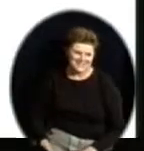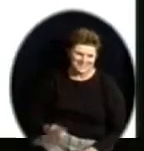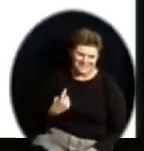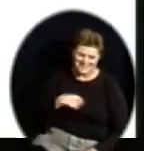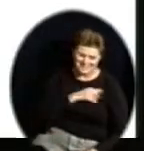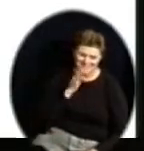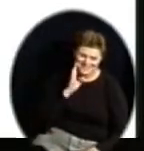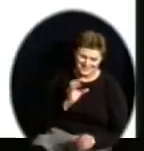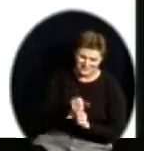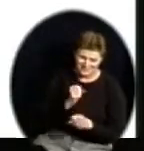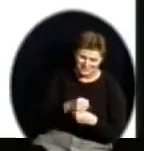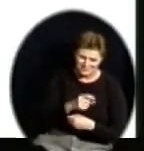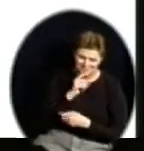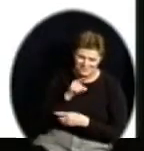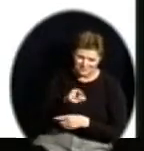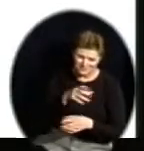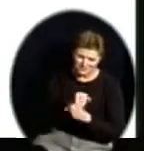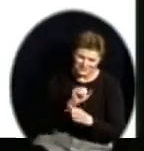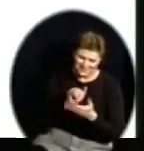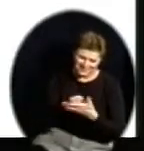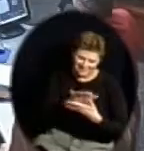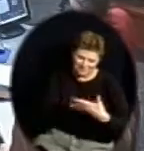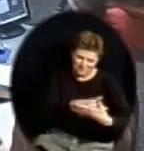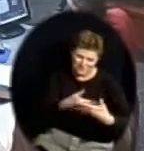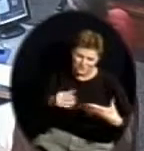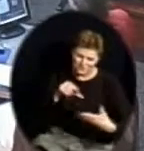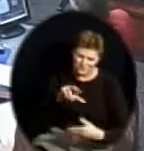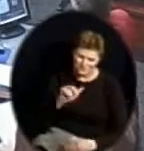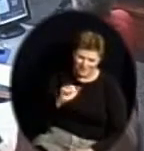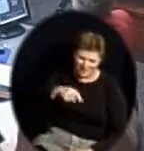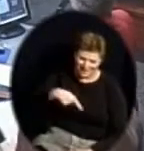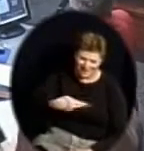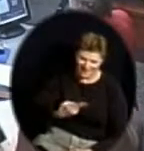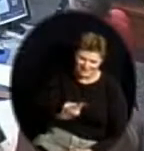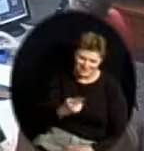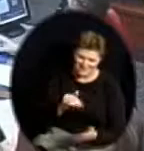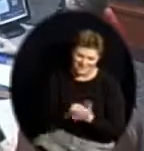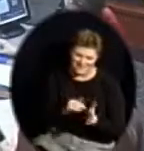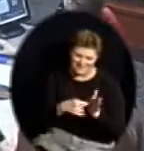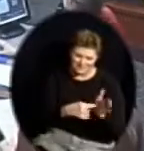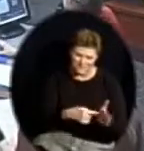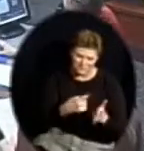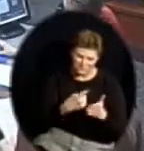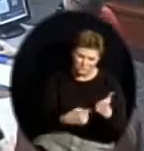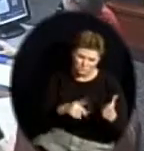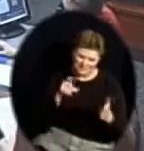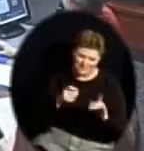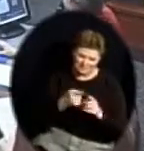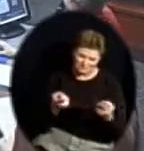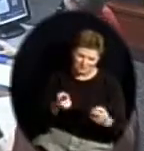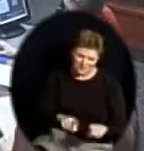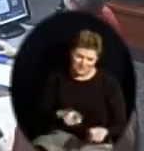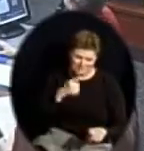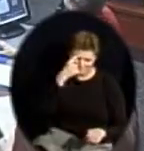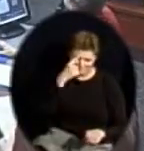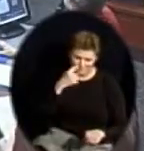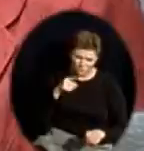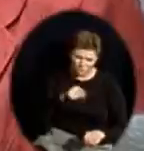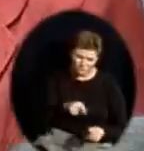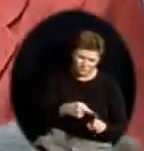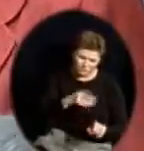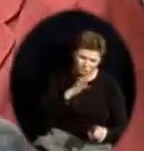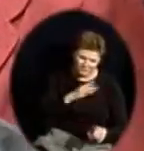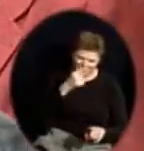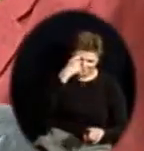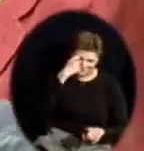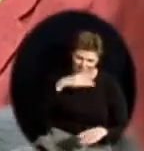sure that you get the really cool graph that shows the new steps to be proficient by 2014. The stages before